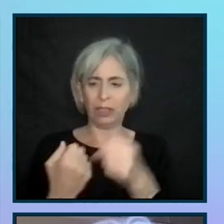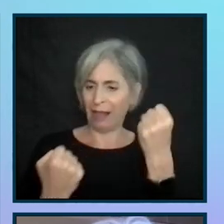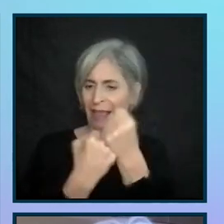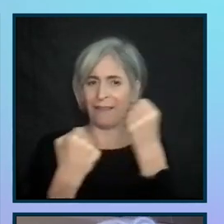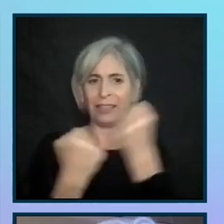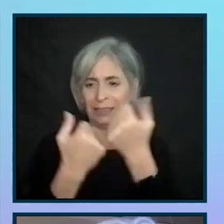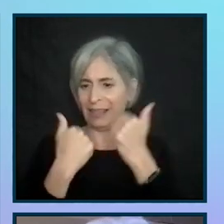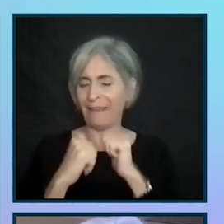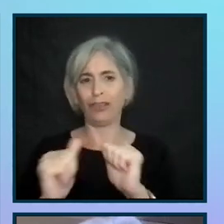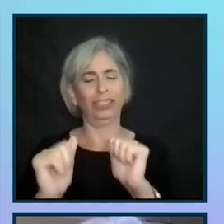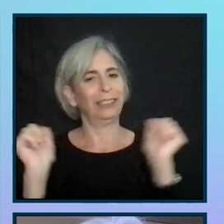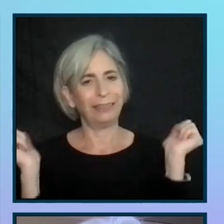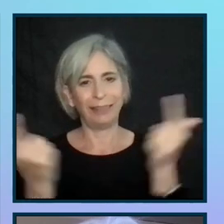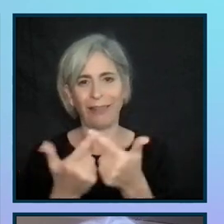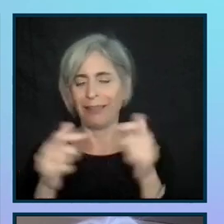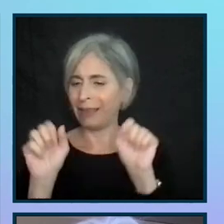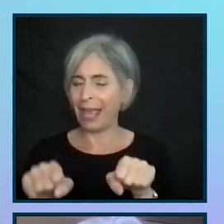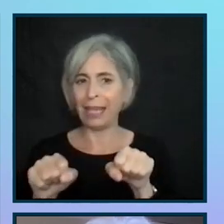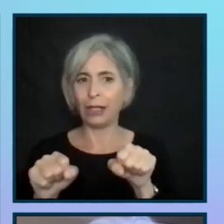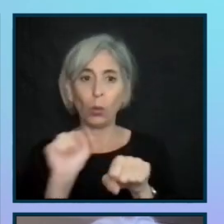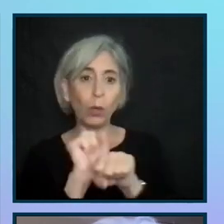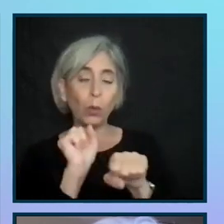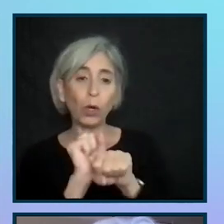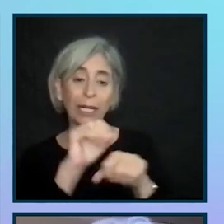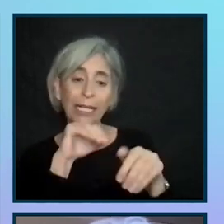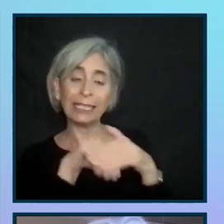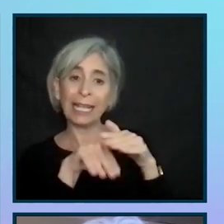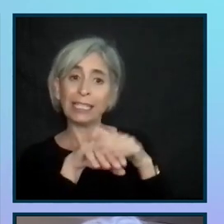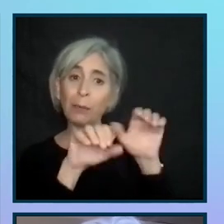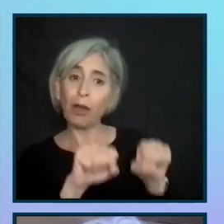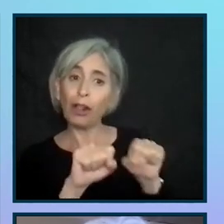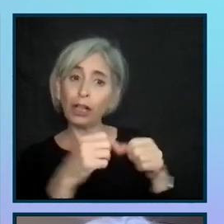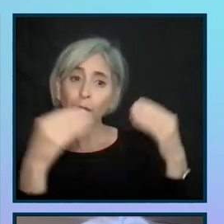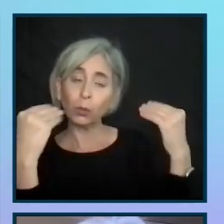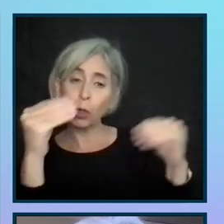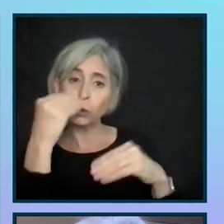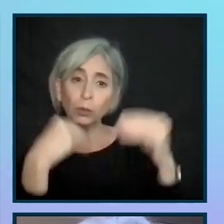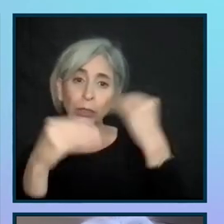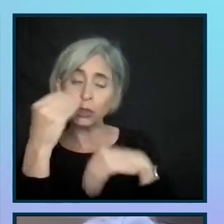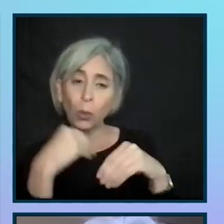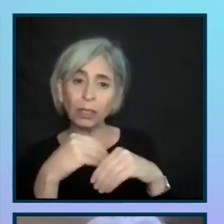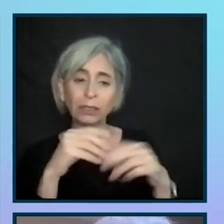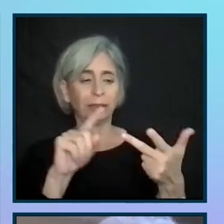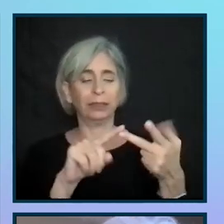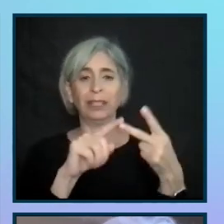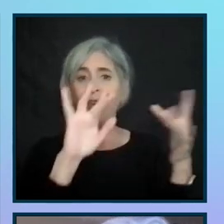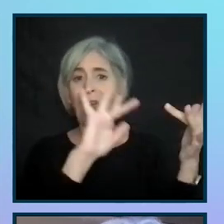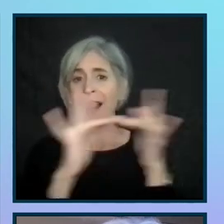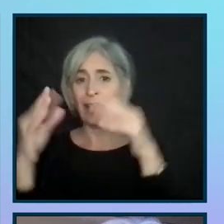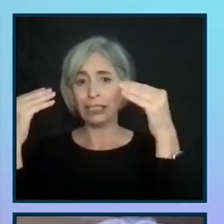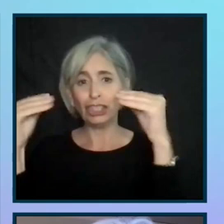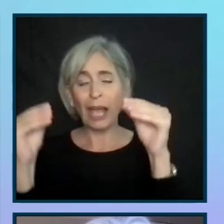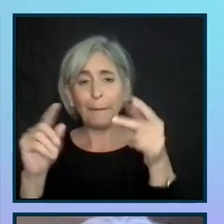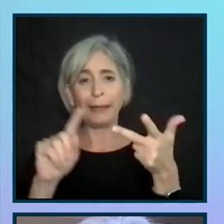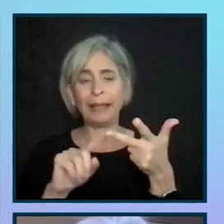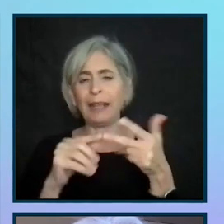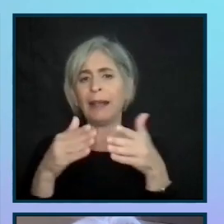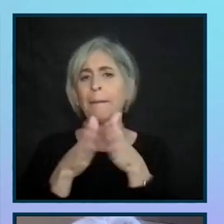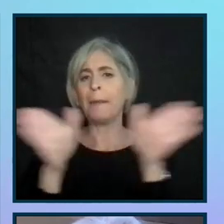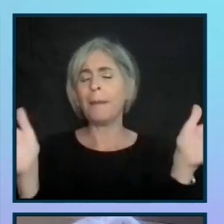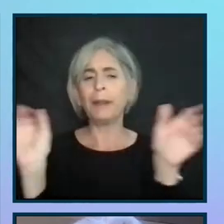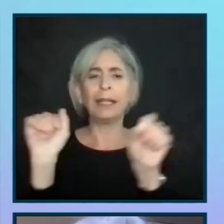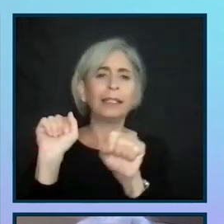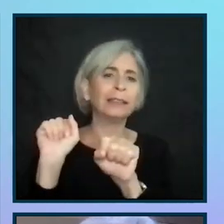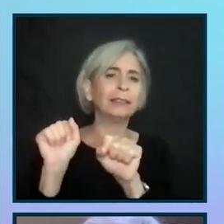efforts. We did work on accessible grocery stores and online shopping. And we did a lot of work in public sector. This is a